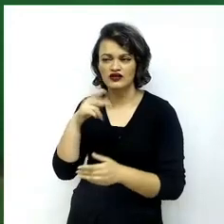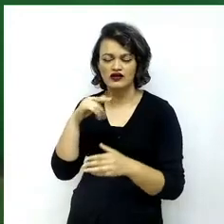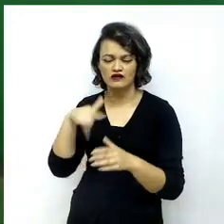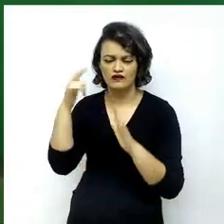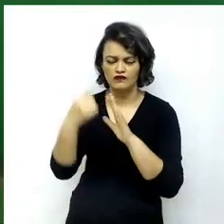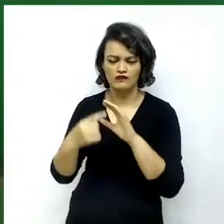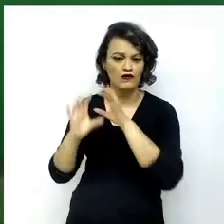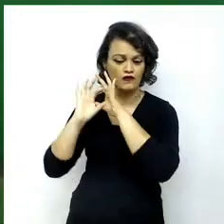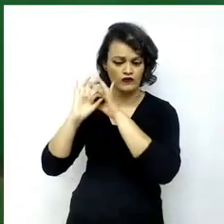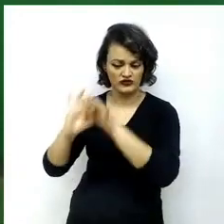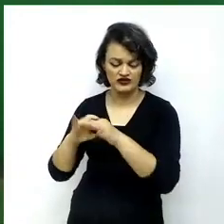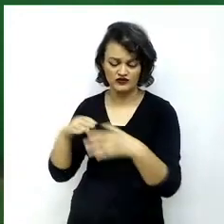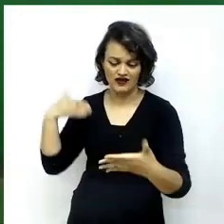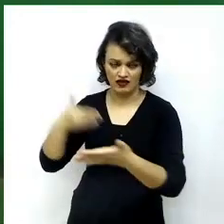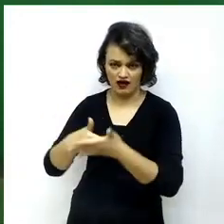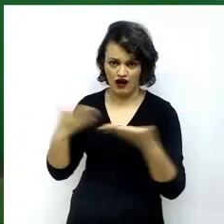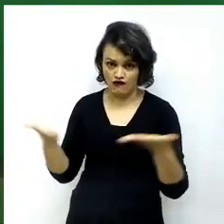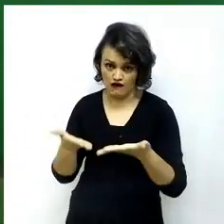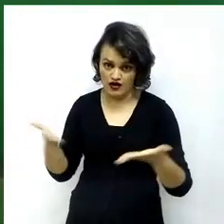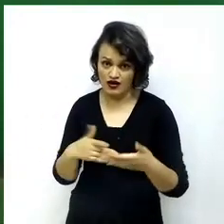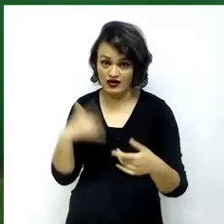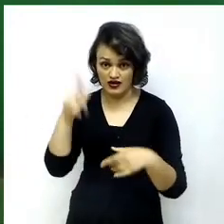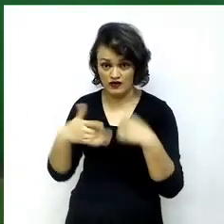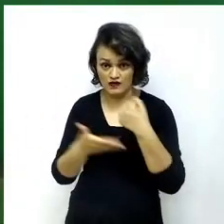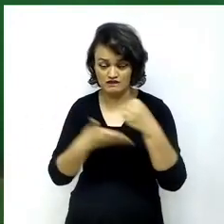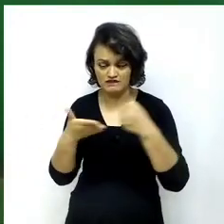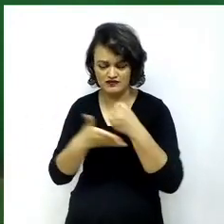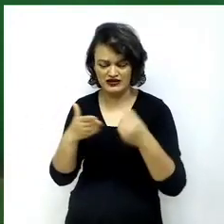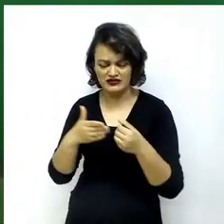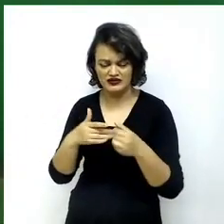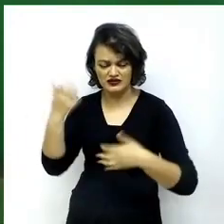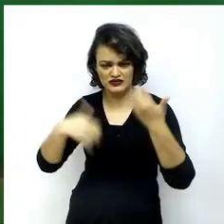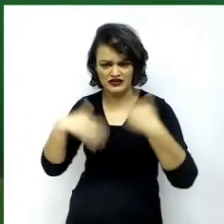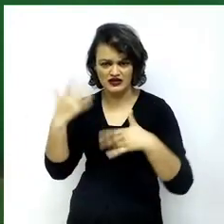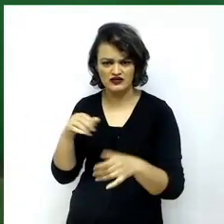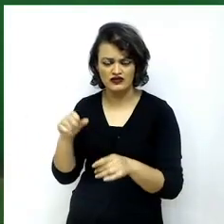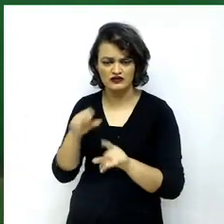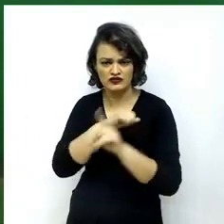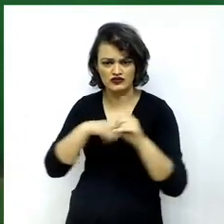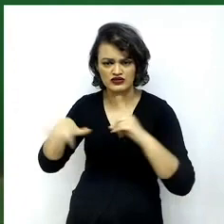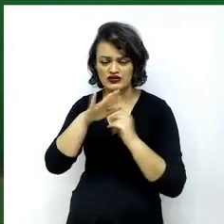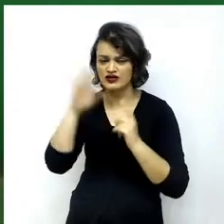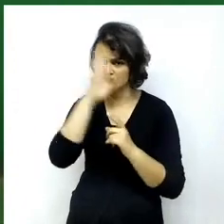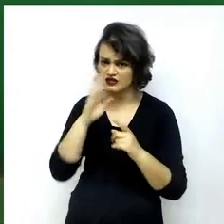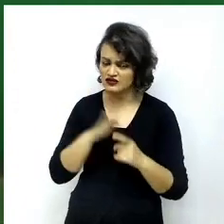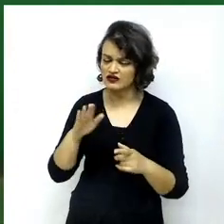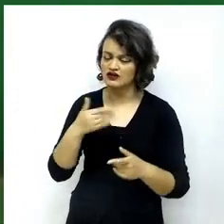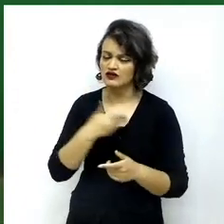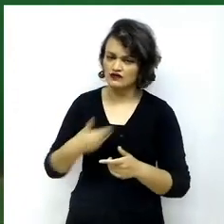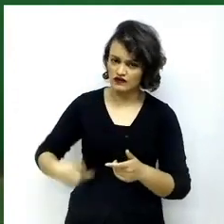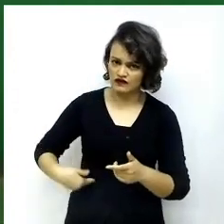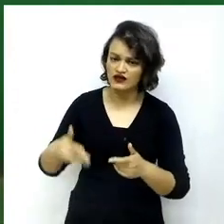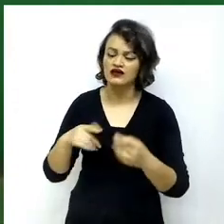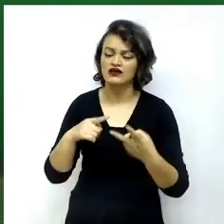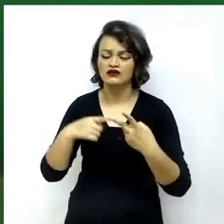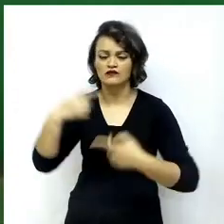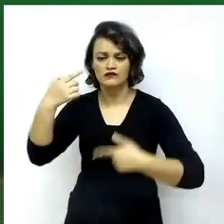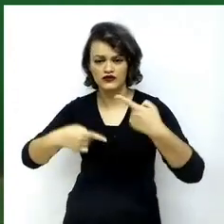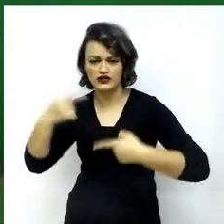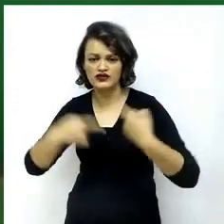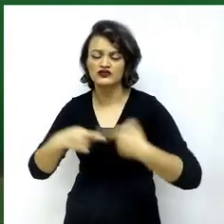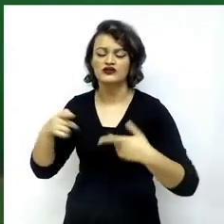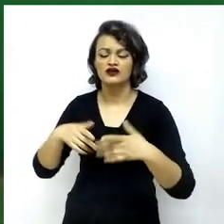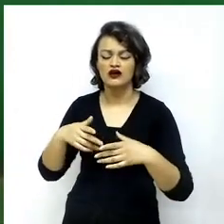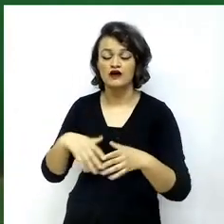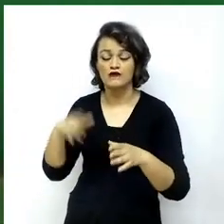In line with the aspirations of the Brazilian society for development, prosperity, good governance and sound public policies, Brazil has intensified